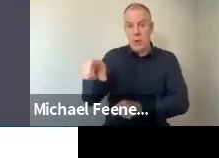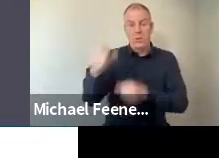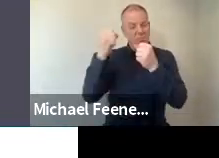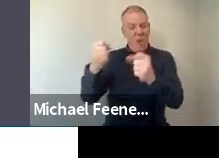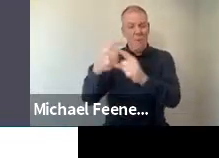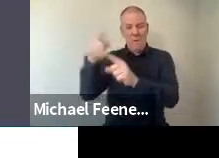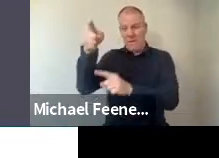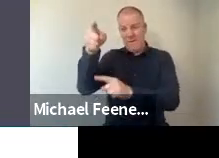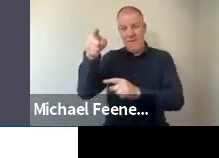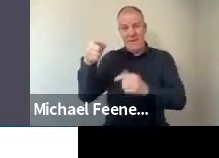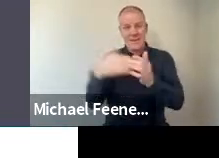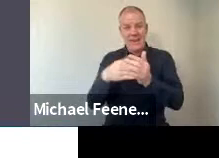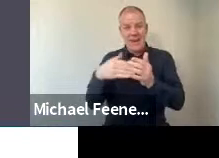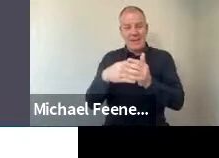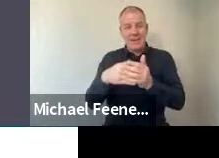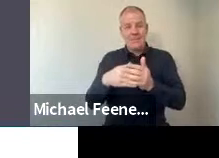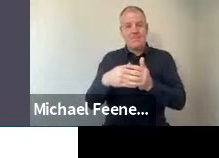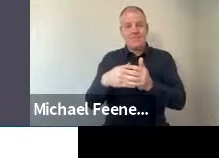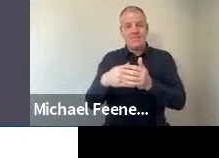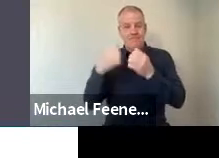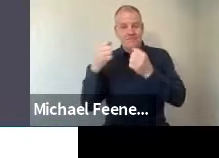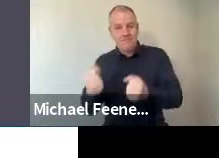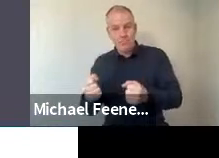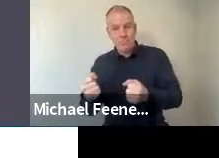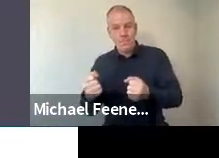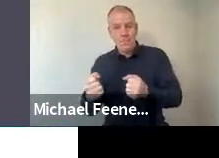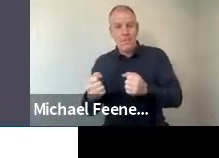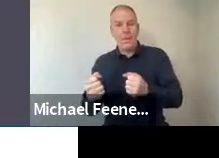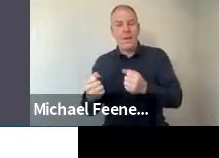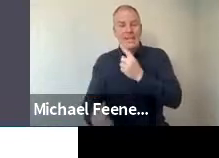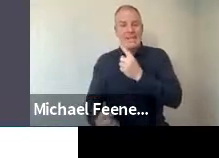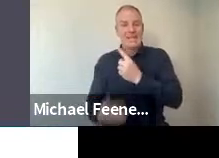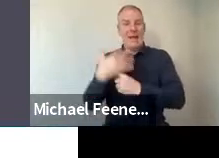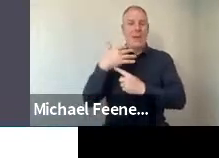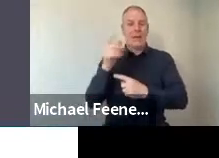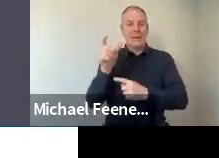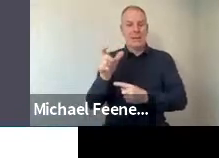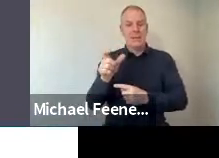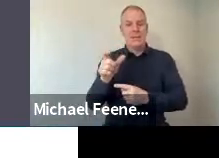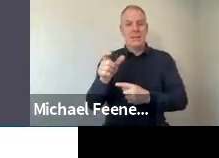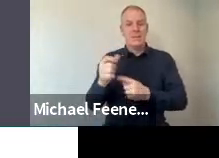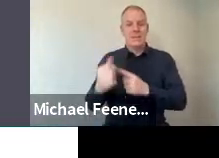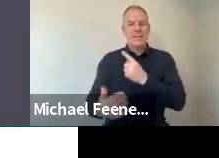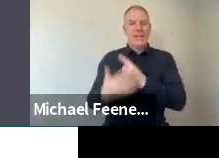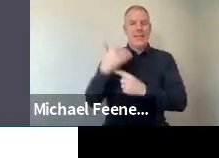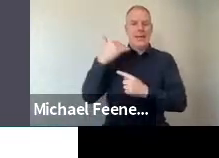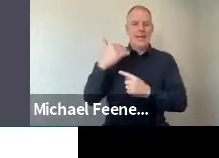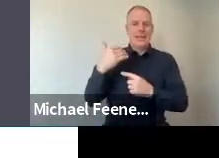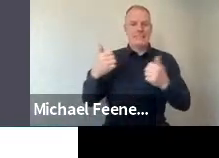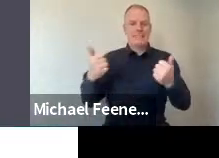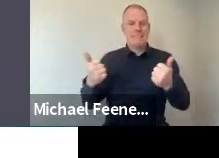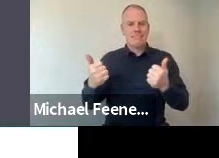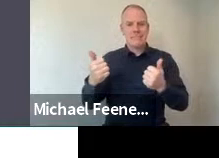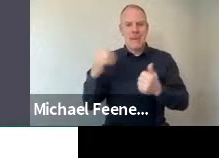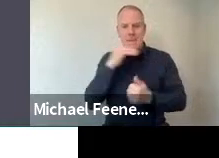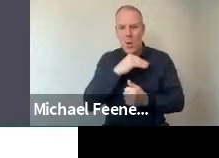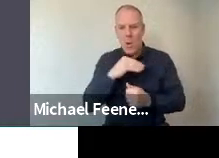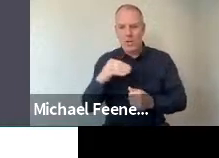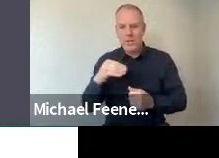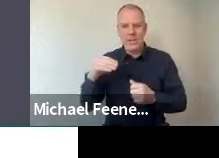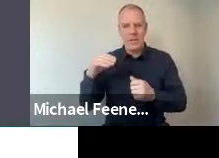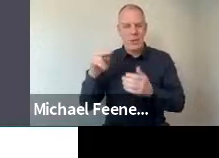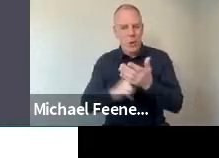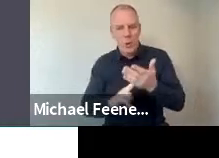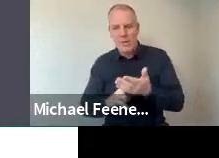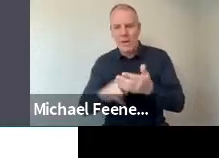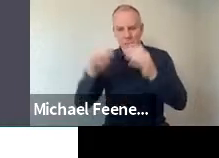positive views on science. Scientists are inspiring, stimulating, important, useful.